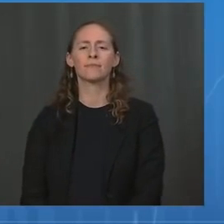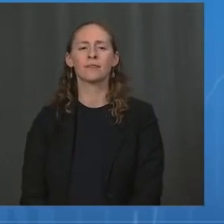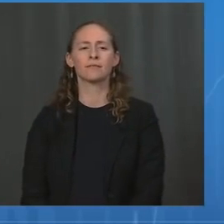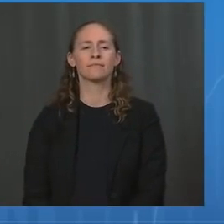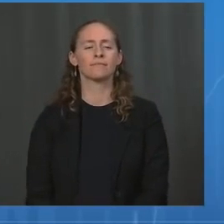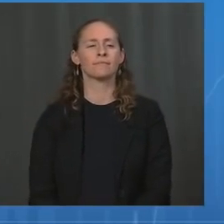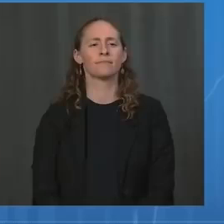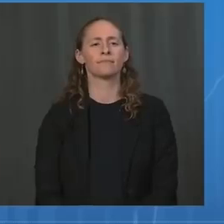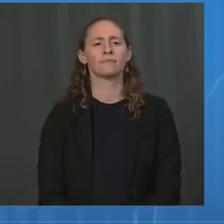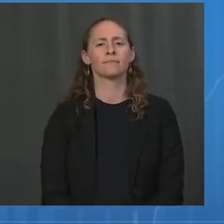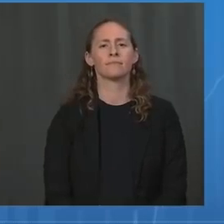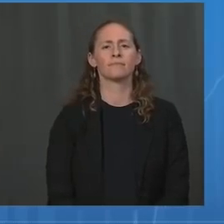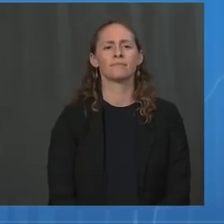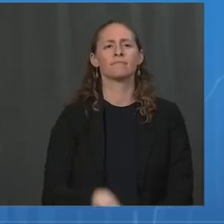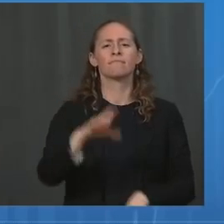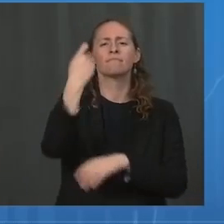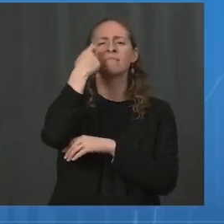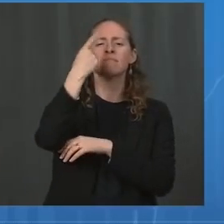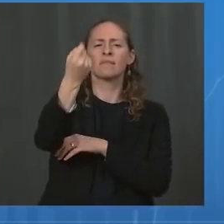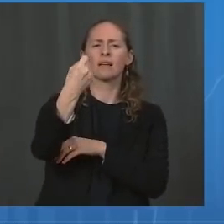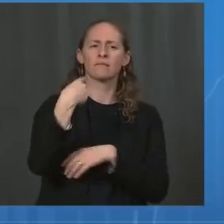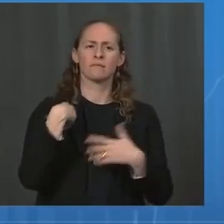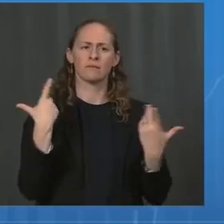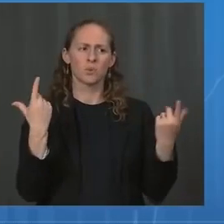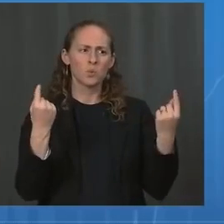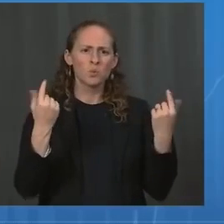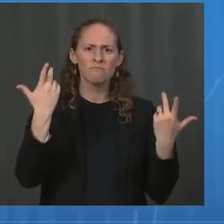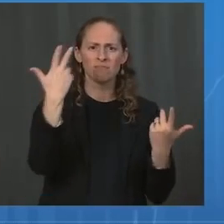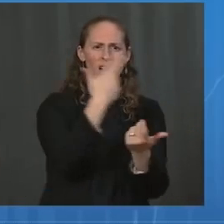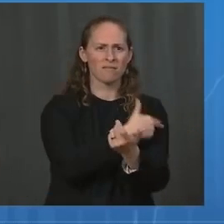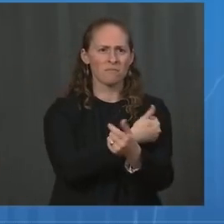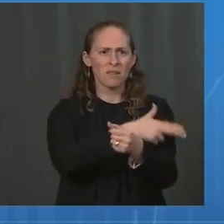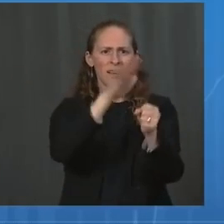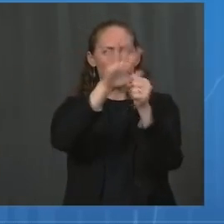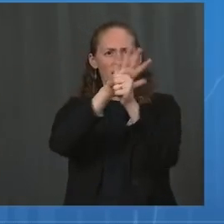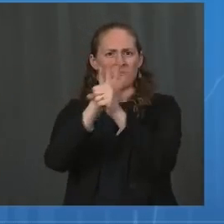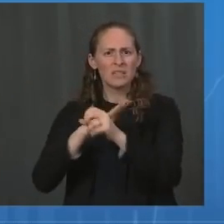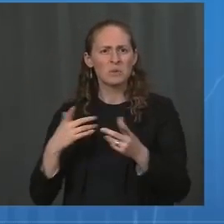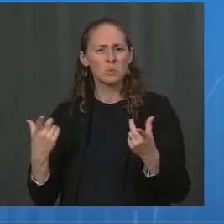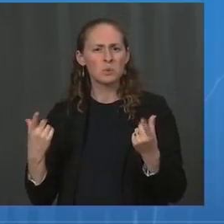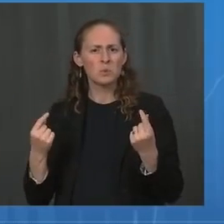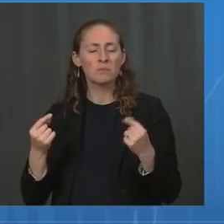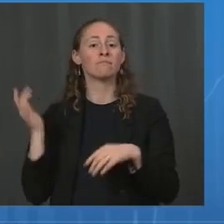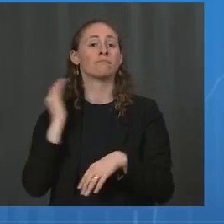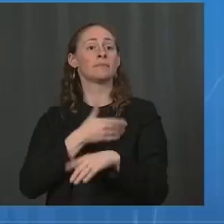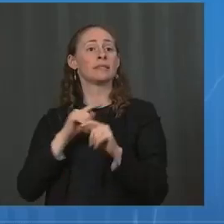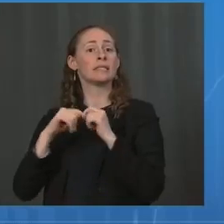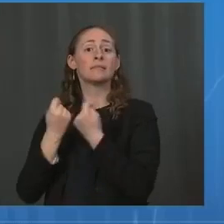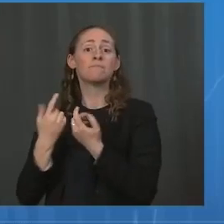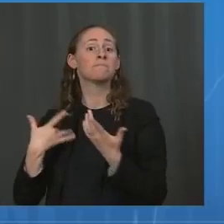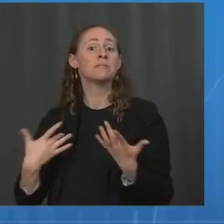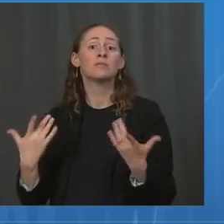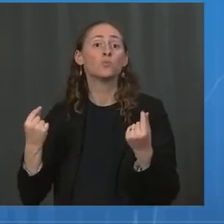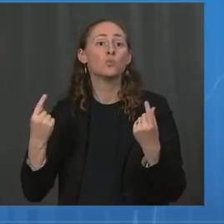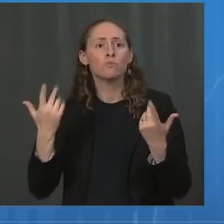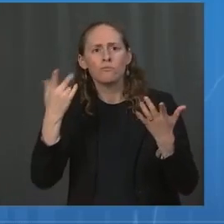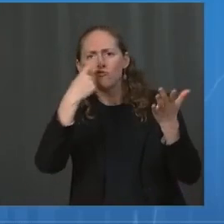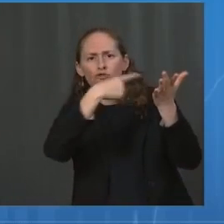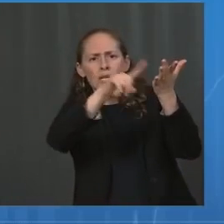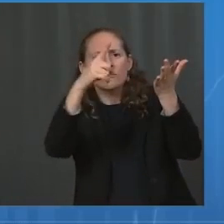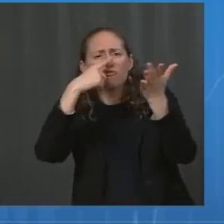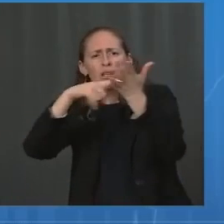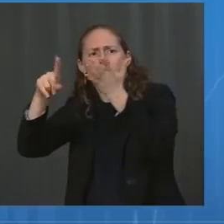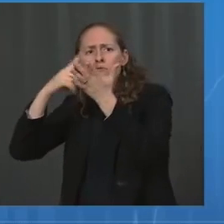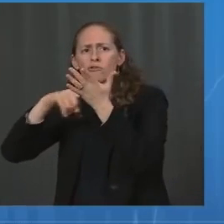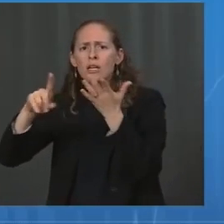part of your question, our surge response teams are in constant communication with governors, states, and local health officials. And as